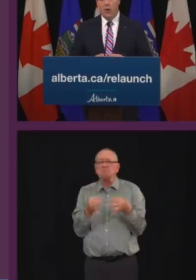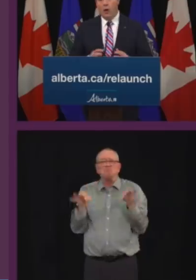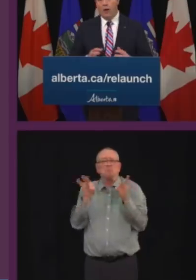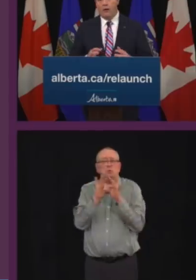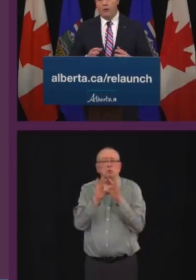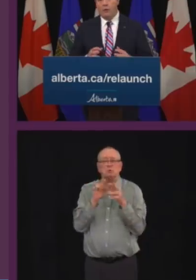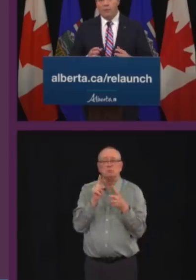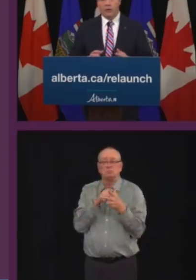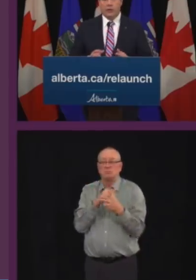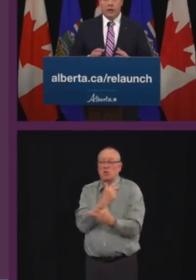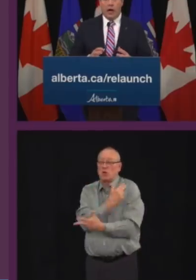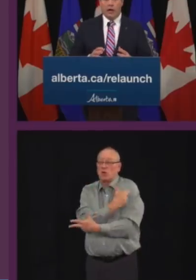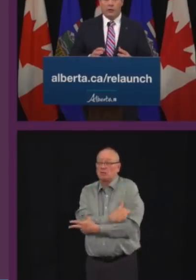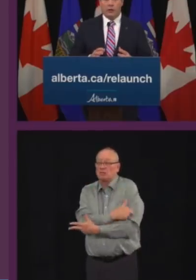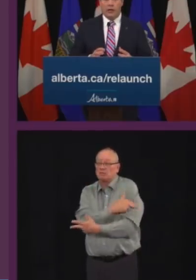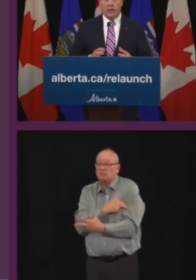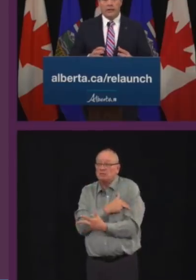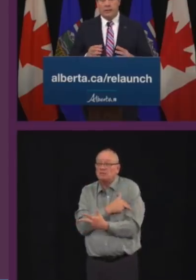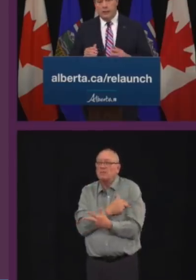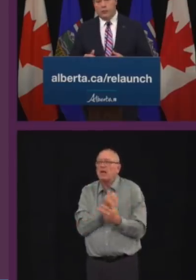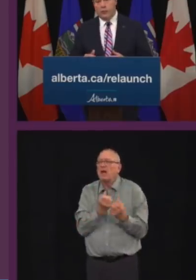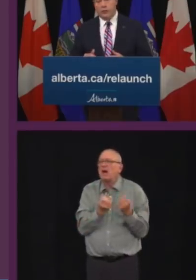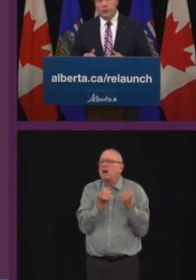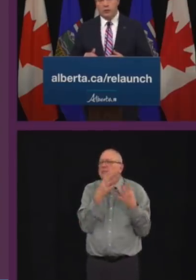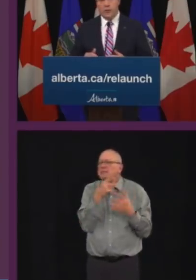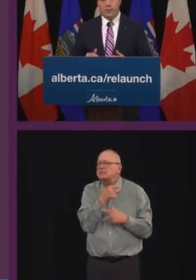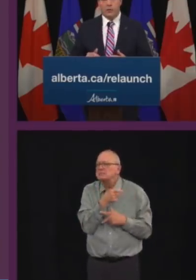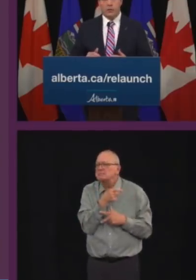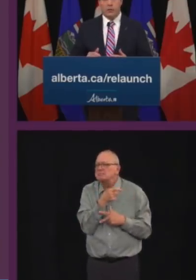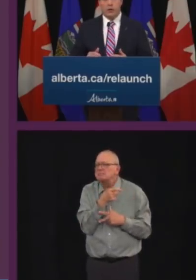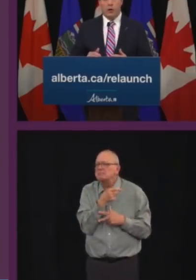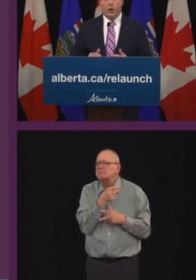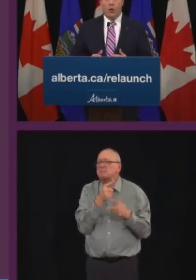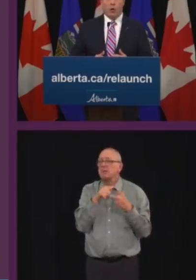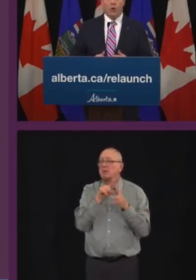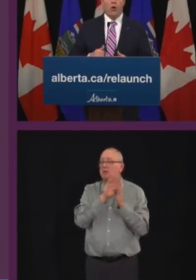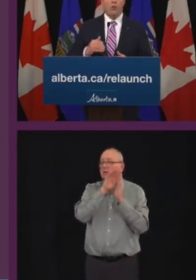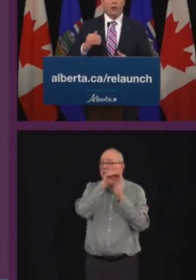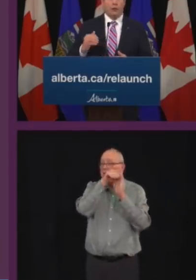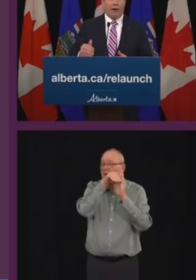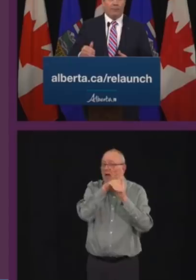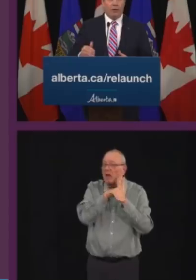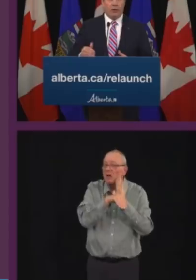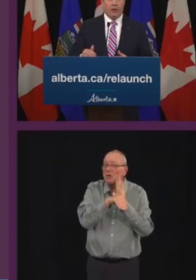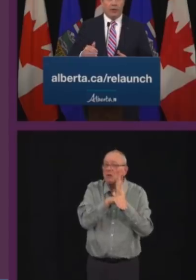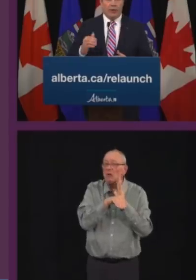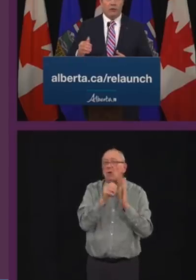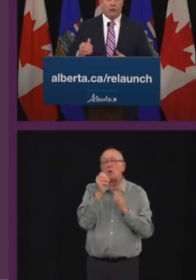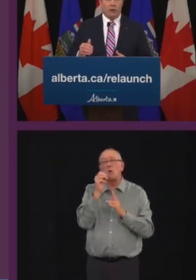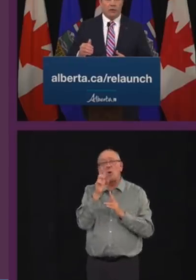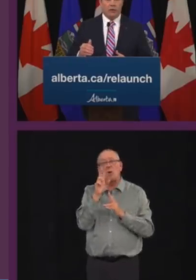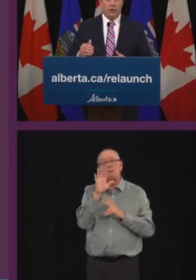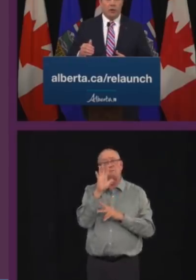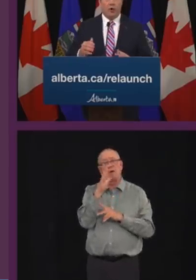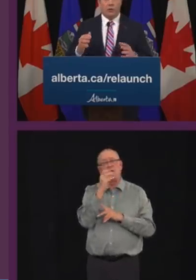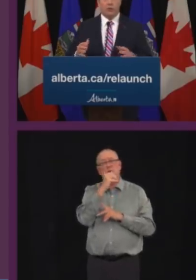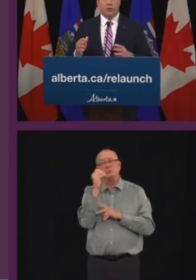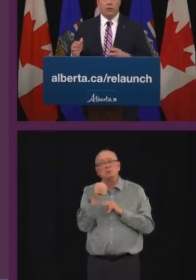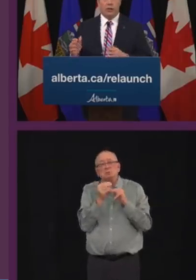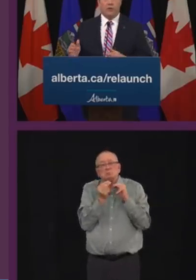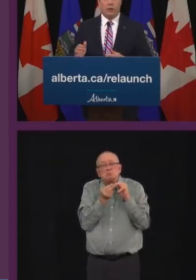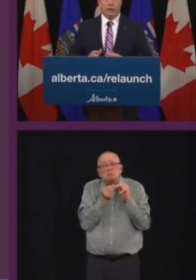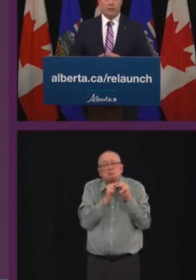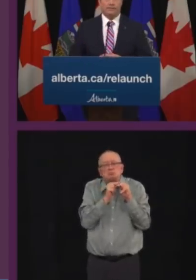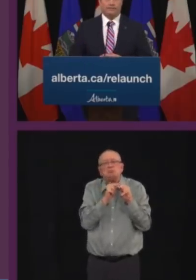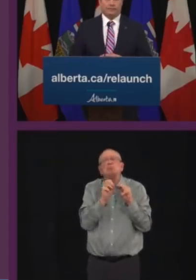where we must see either a decrease in those numbers or no more than a 5% increase over